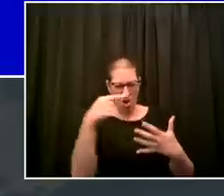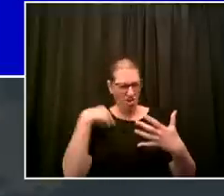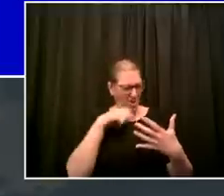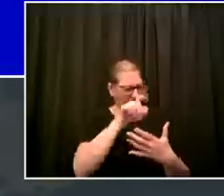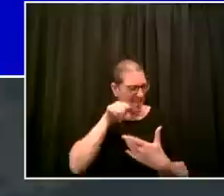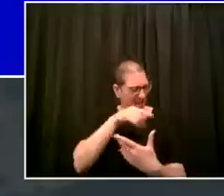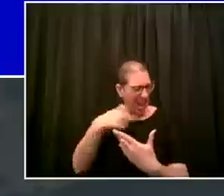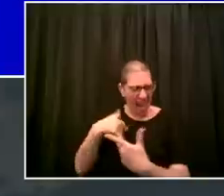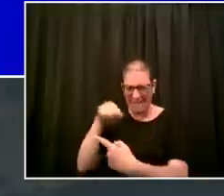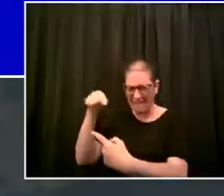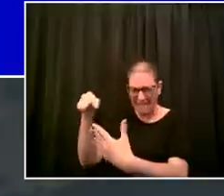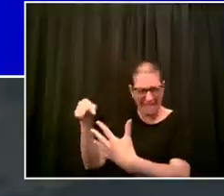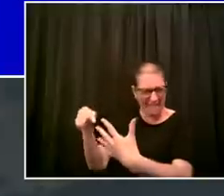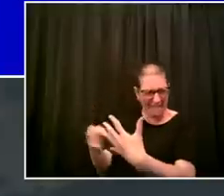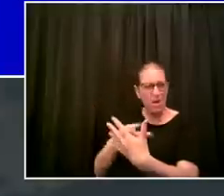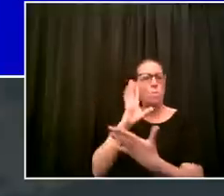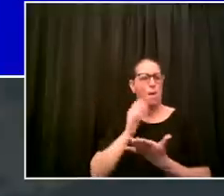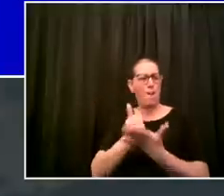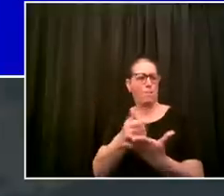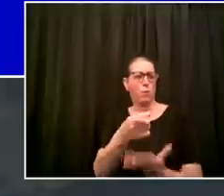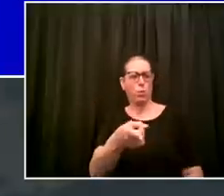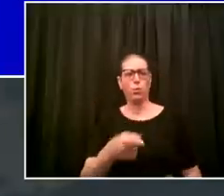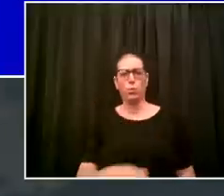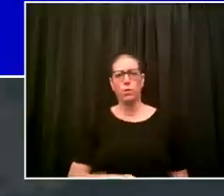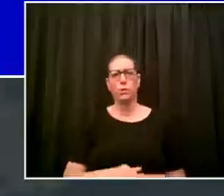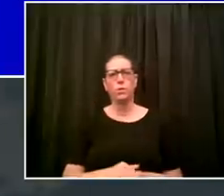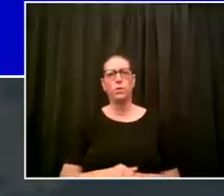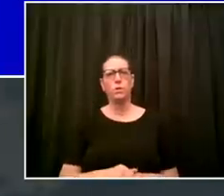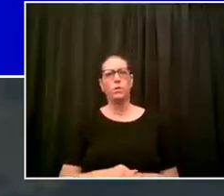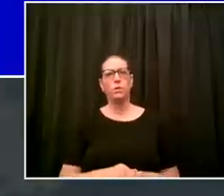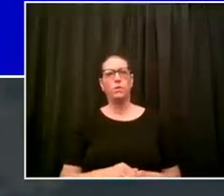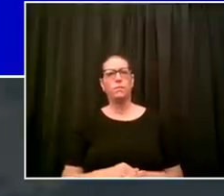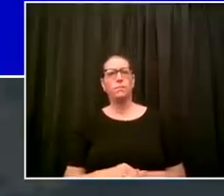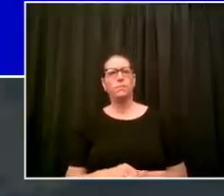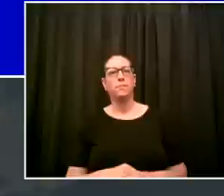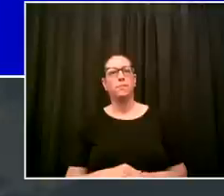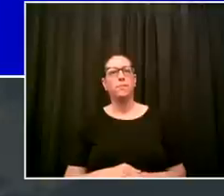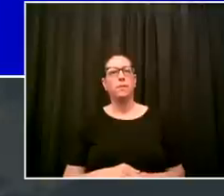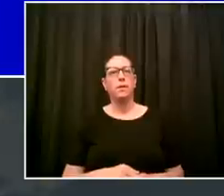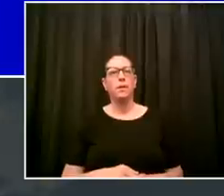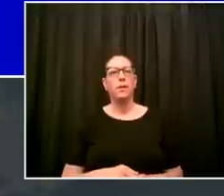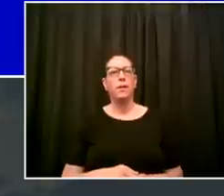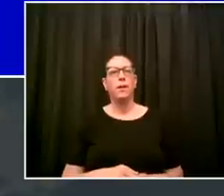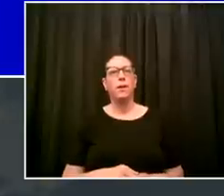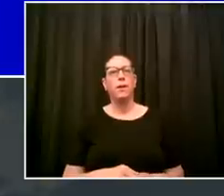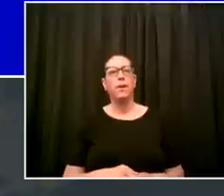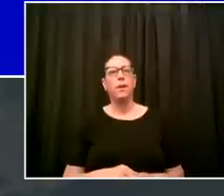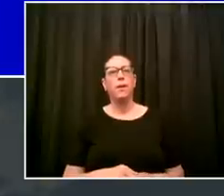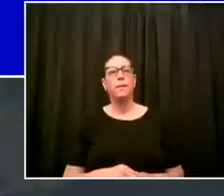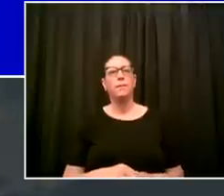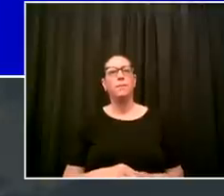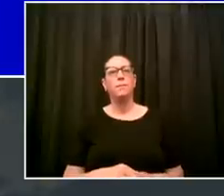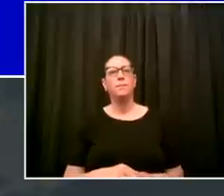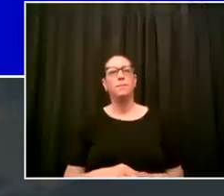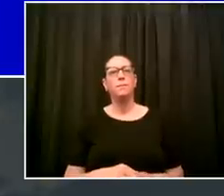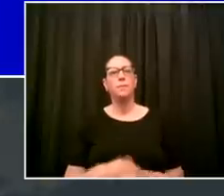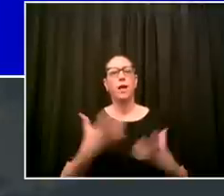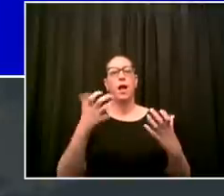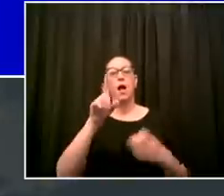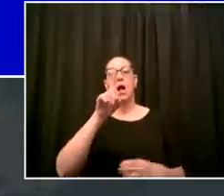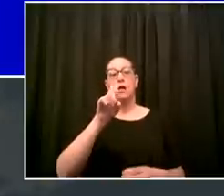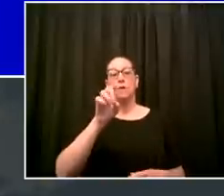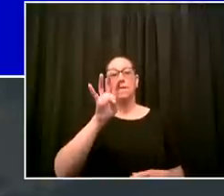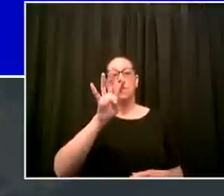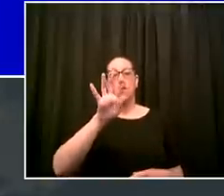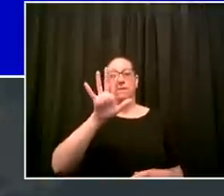145 under that definition we've confirmed 145 kids affected 67 of those cases tested positive